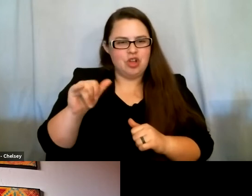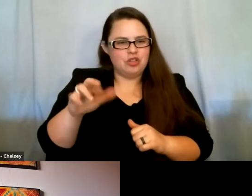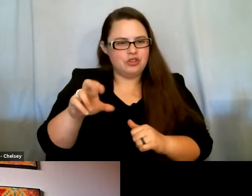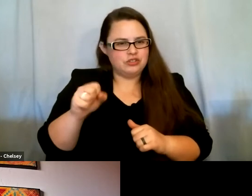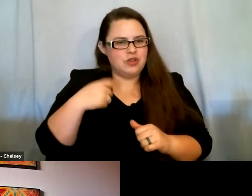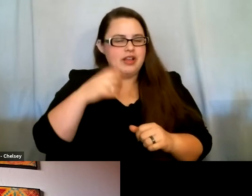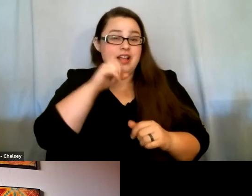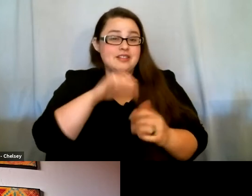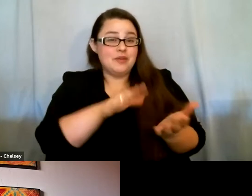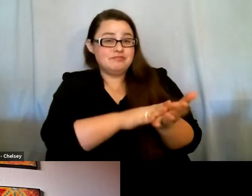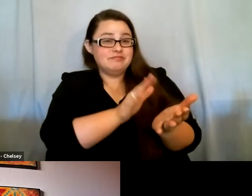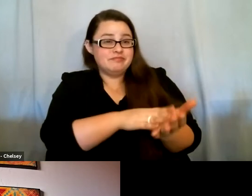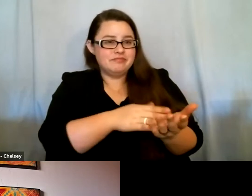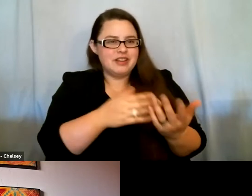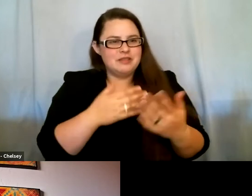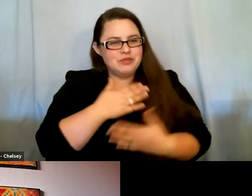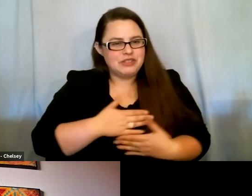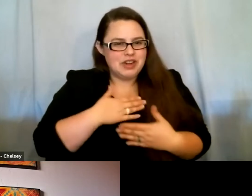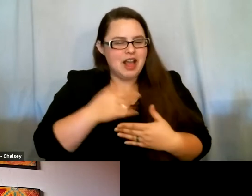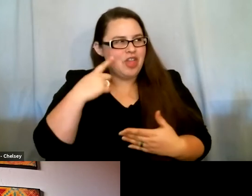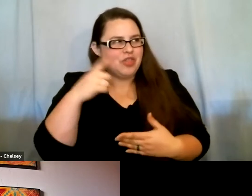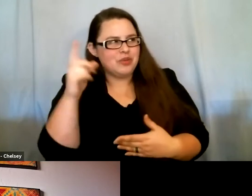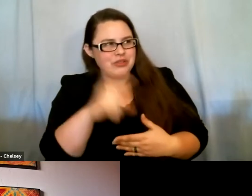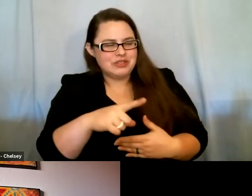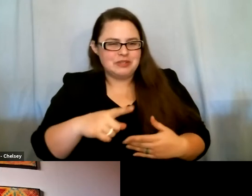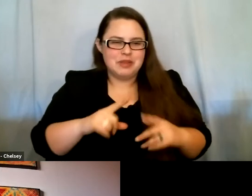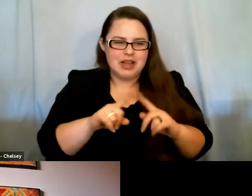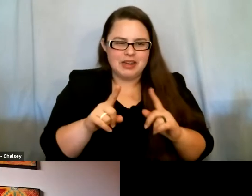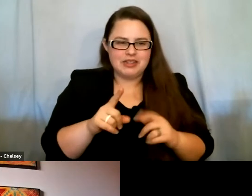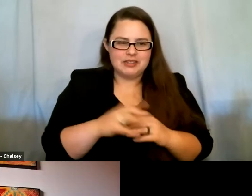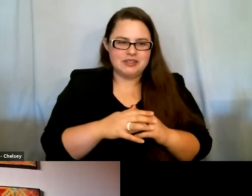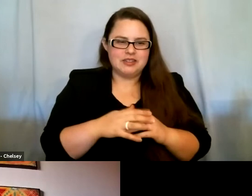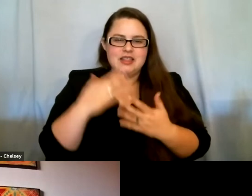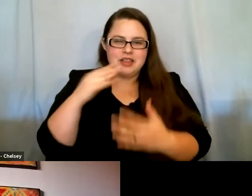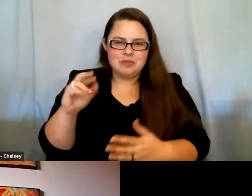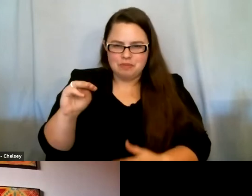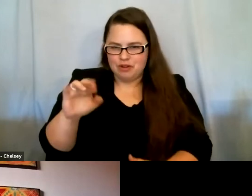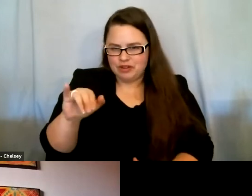a kudos and affirmation and appreciation. I thought it was a question, but thank you, Marisa.